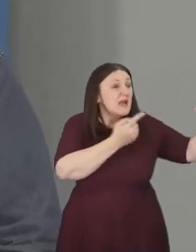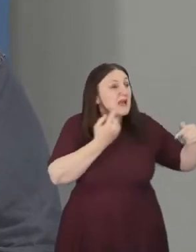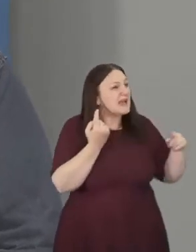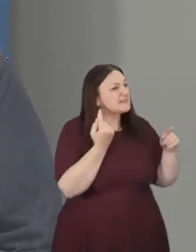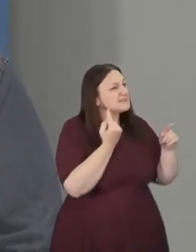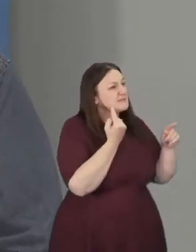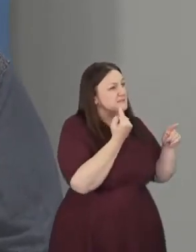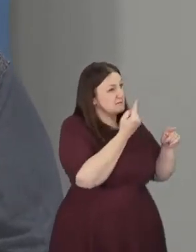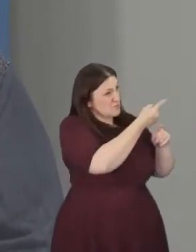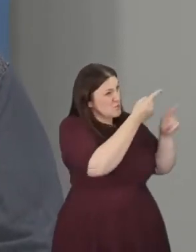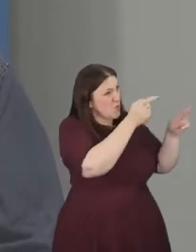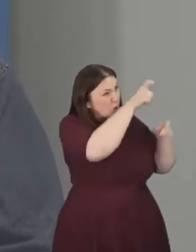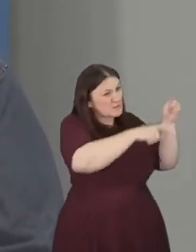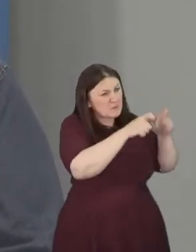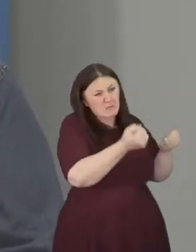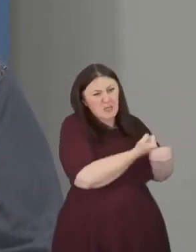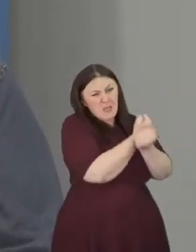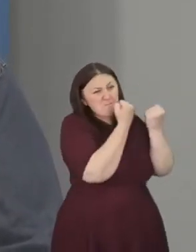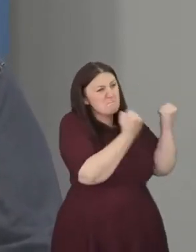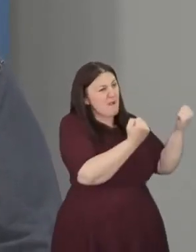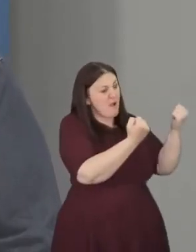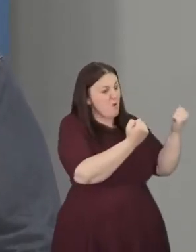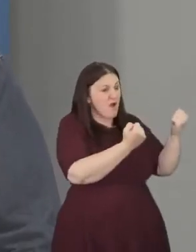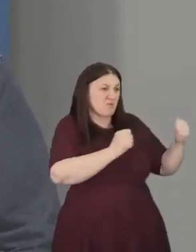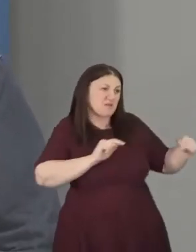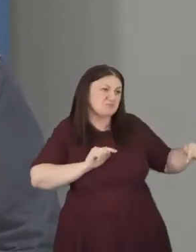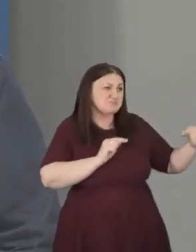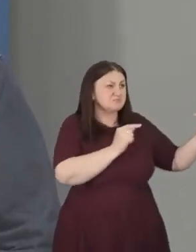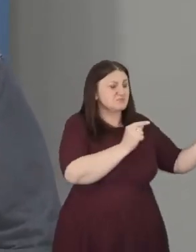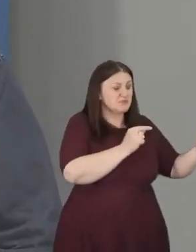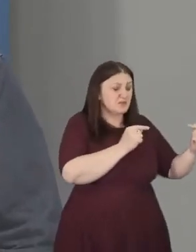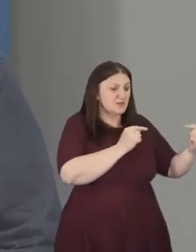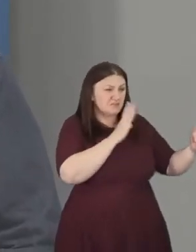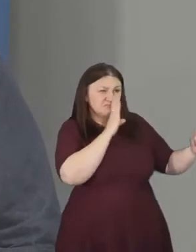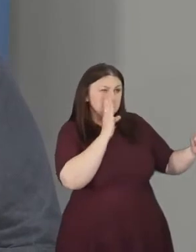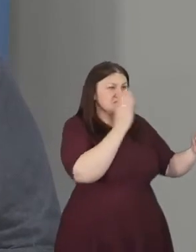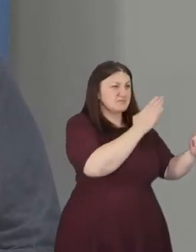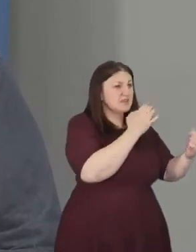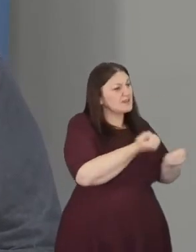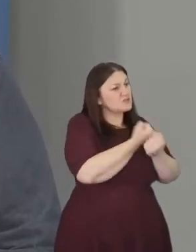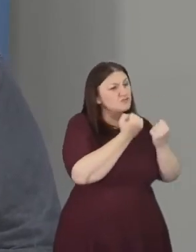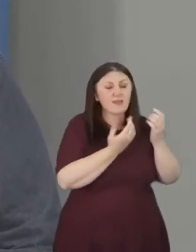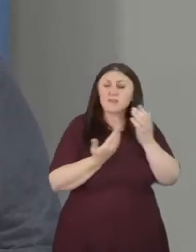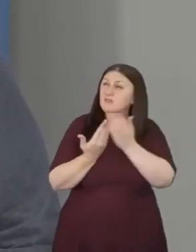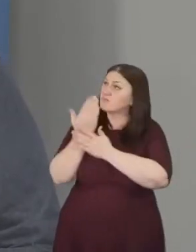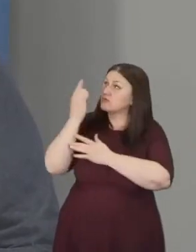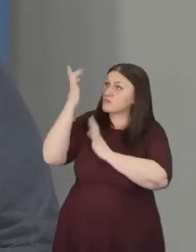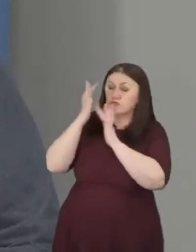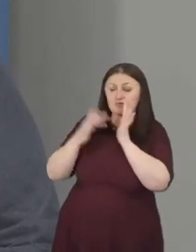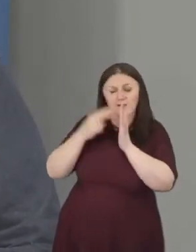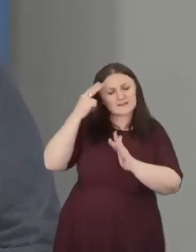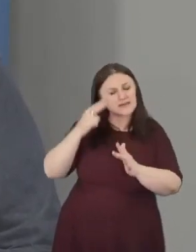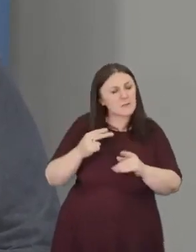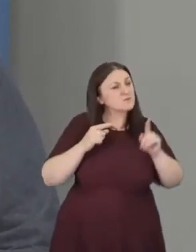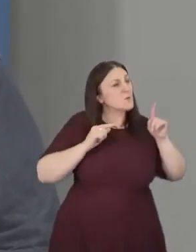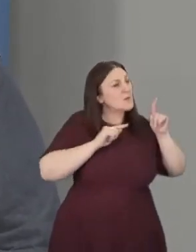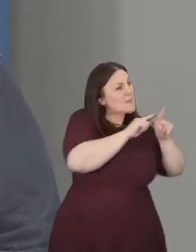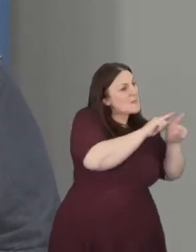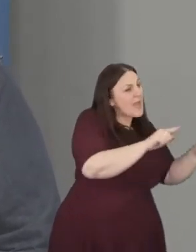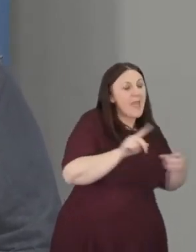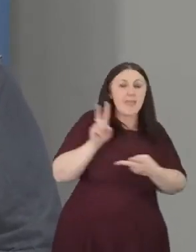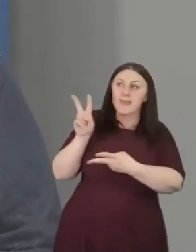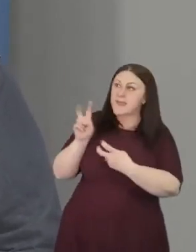and with strength in Christ's name so that they will hear God's heart